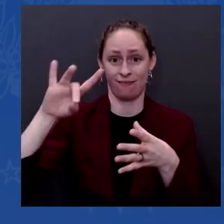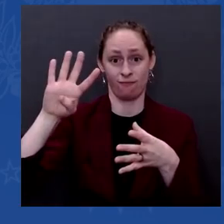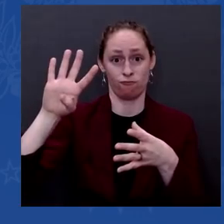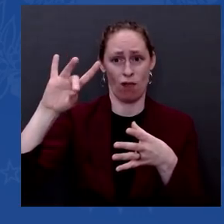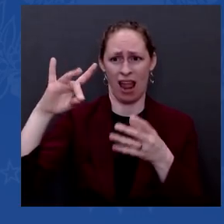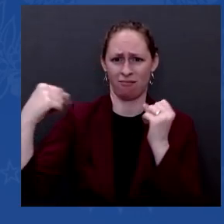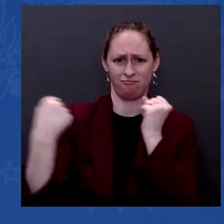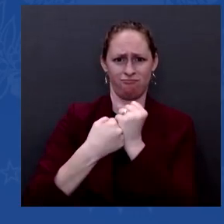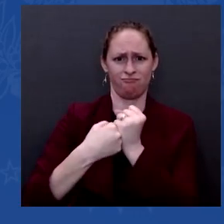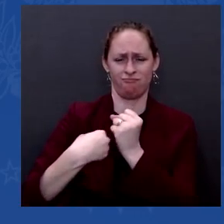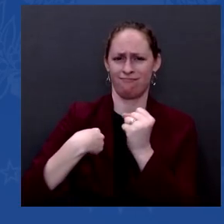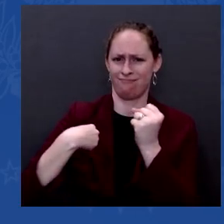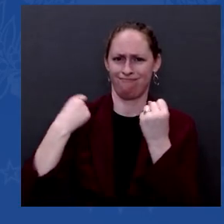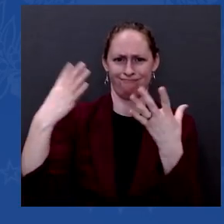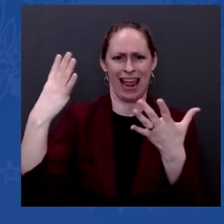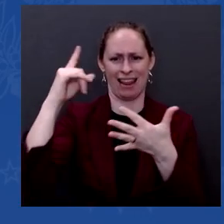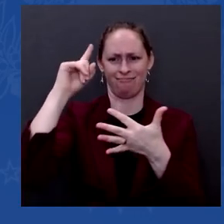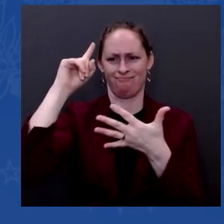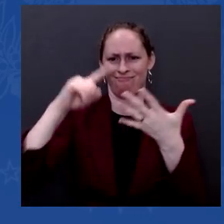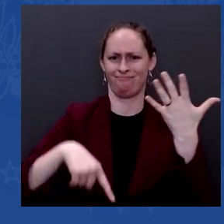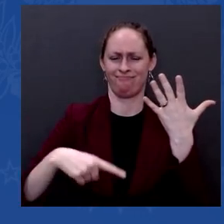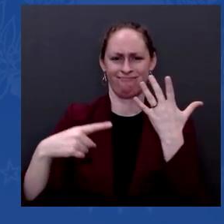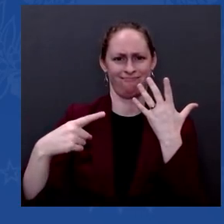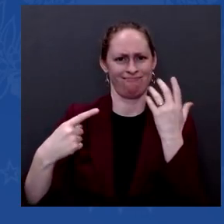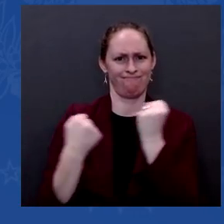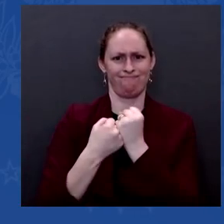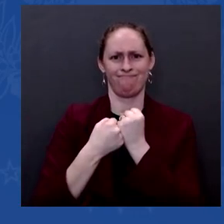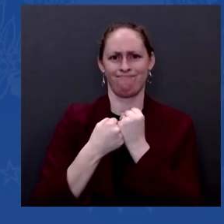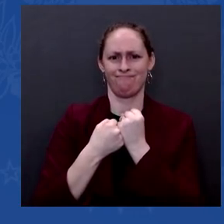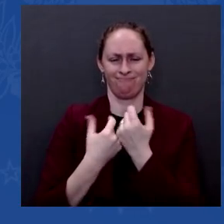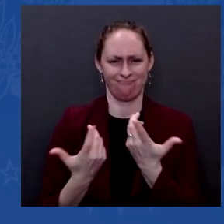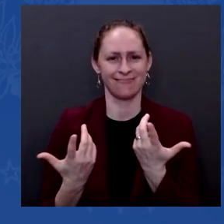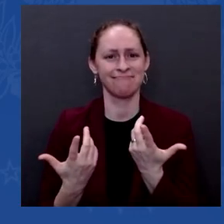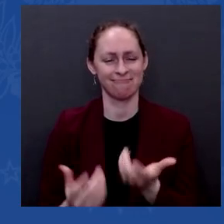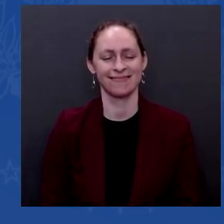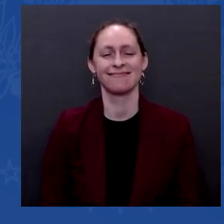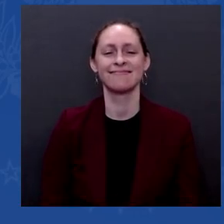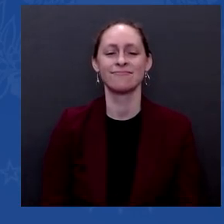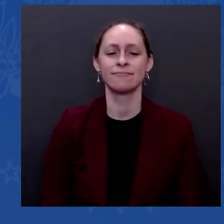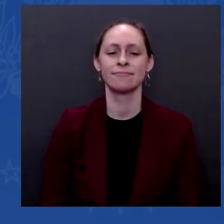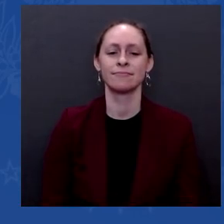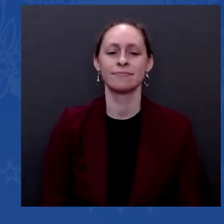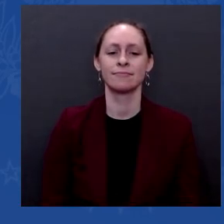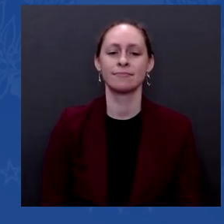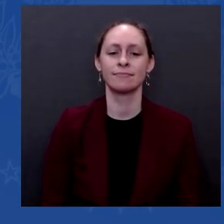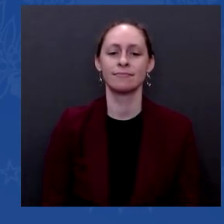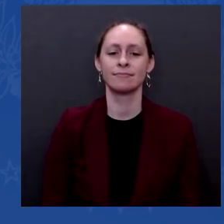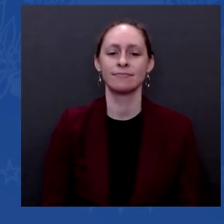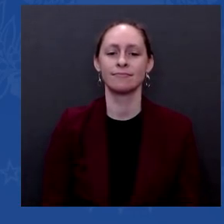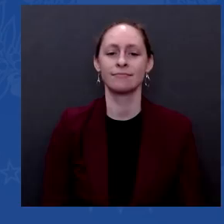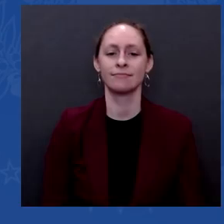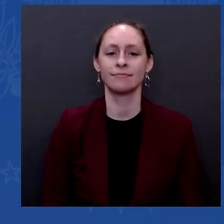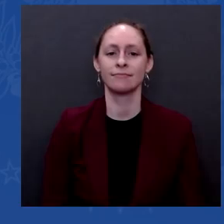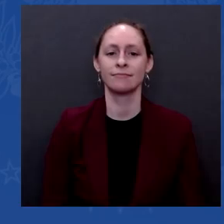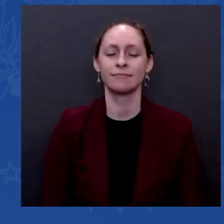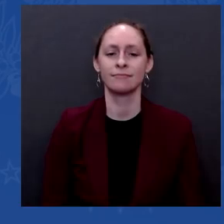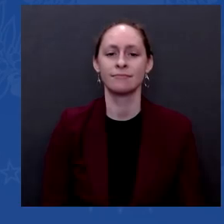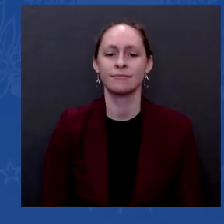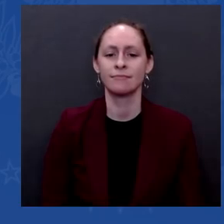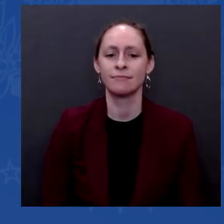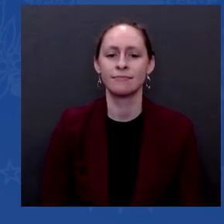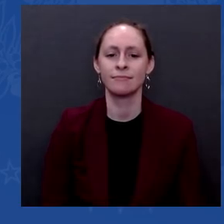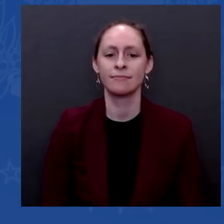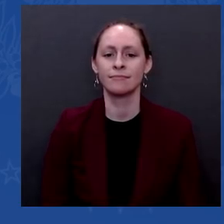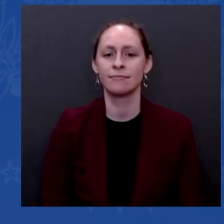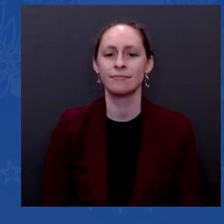Yes, sir. I wanted to clarify. A moment ago, you were asked whether or not you believed